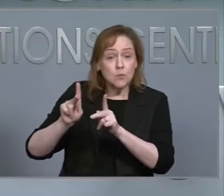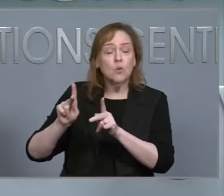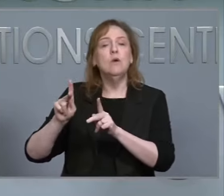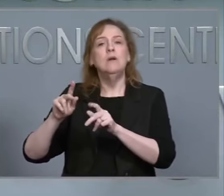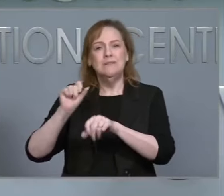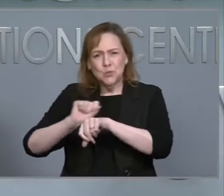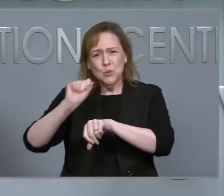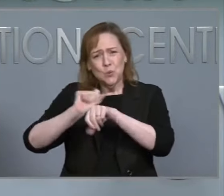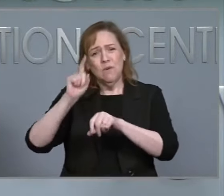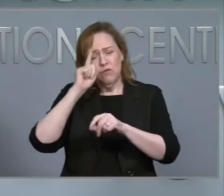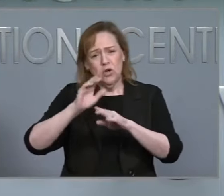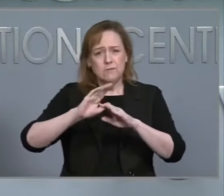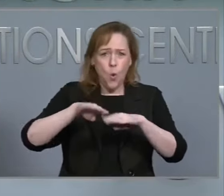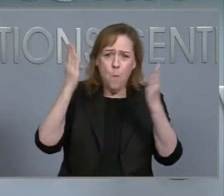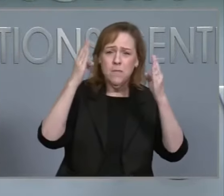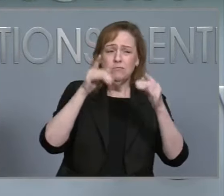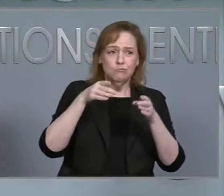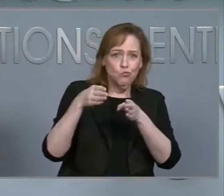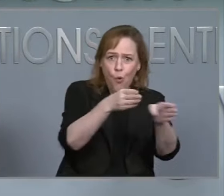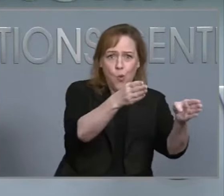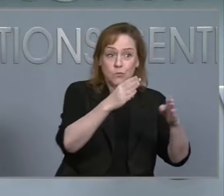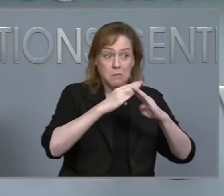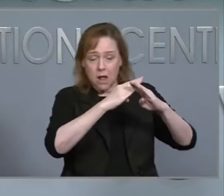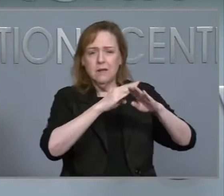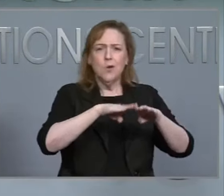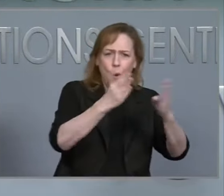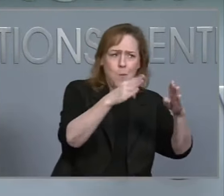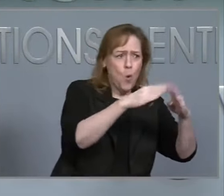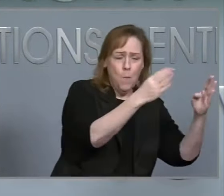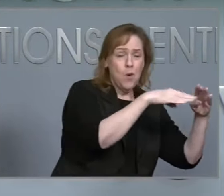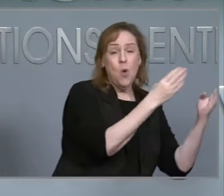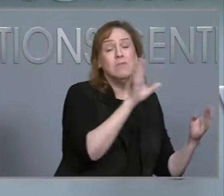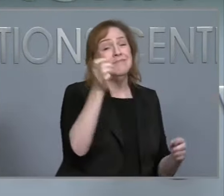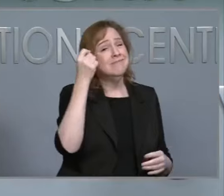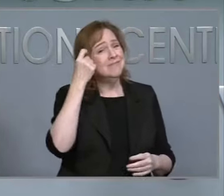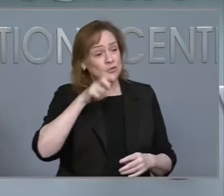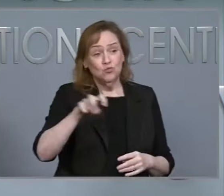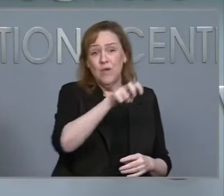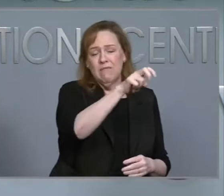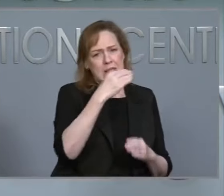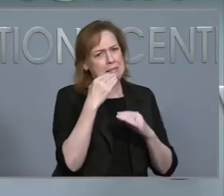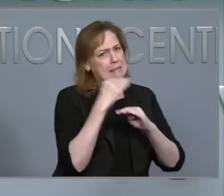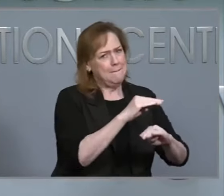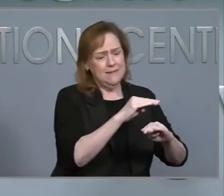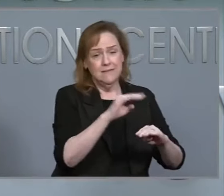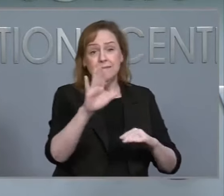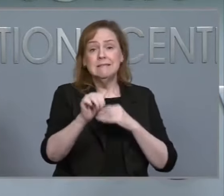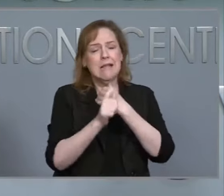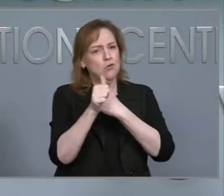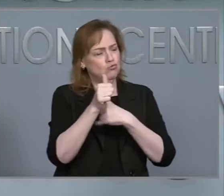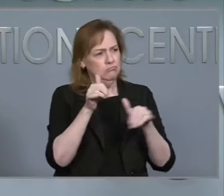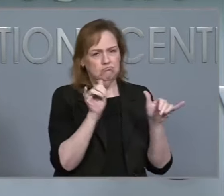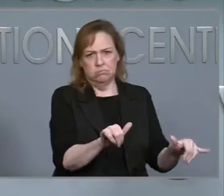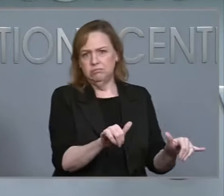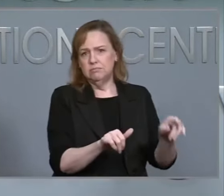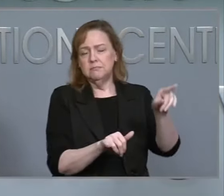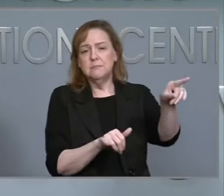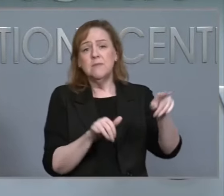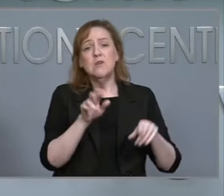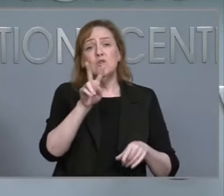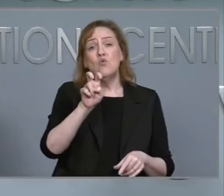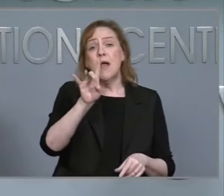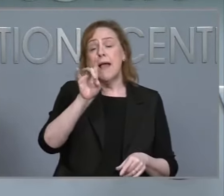open again. But travel in Western North Carolina remains limited and dangerous. 280